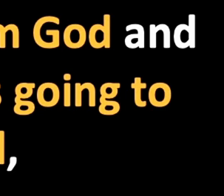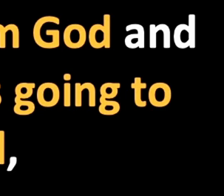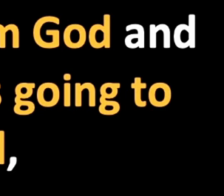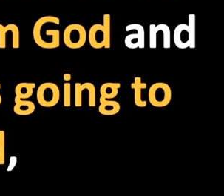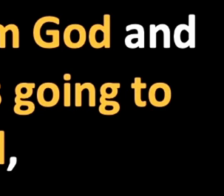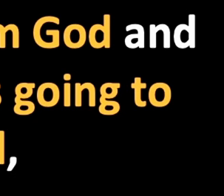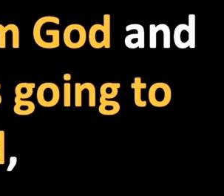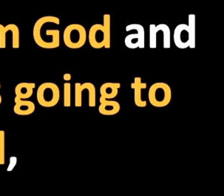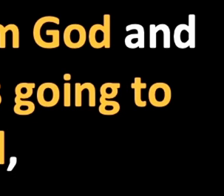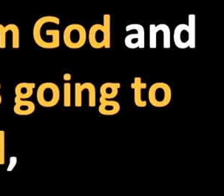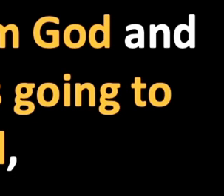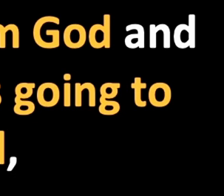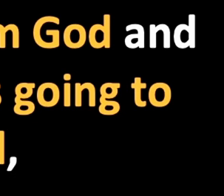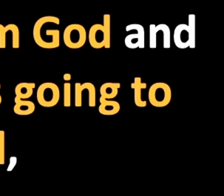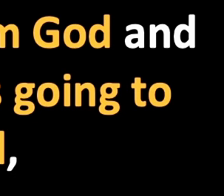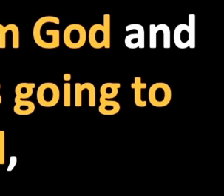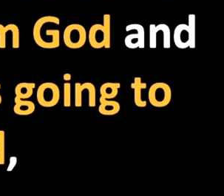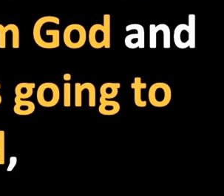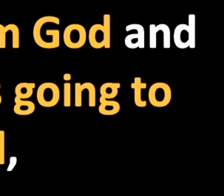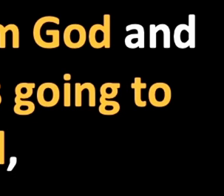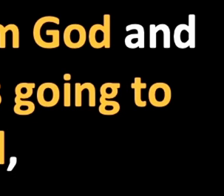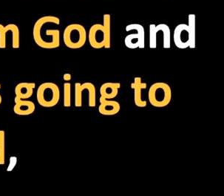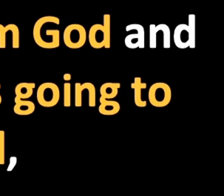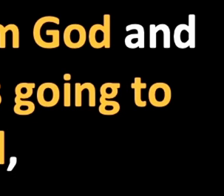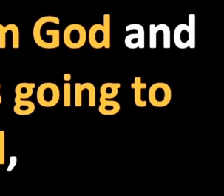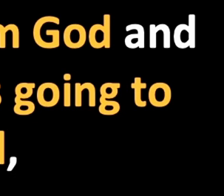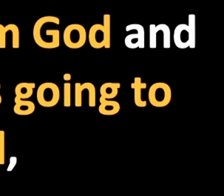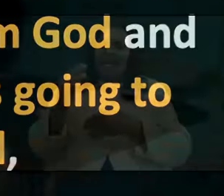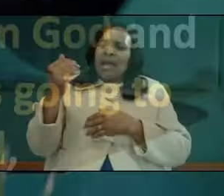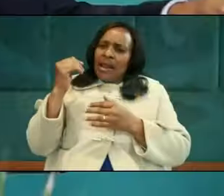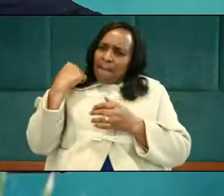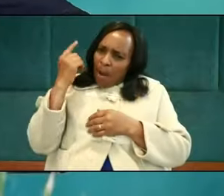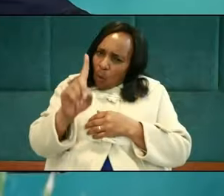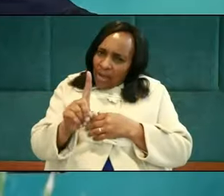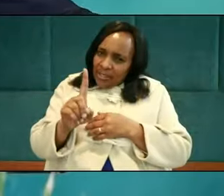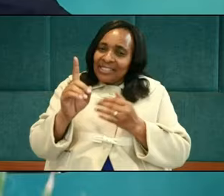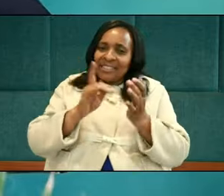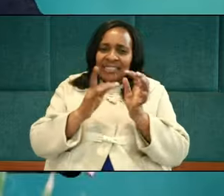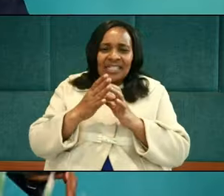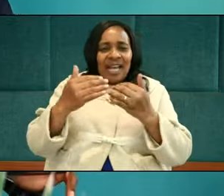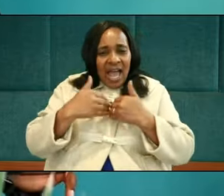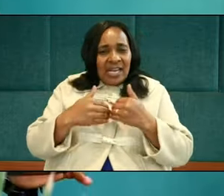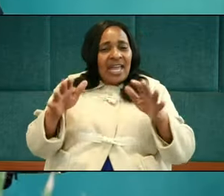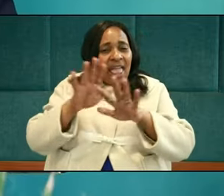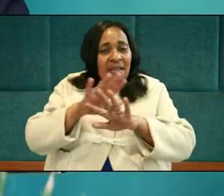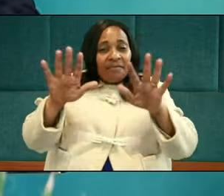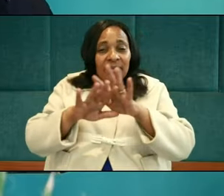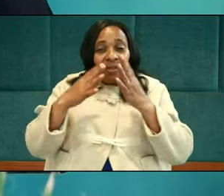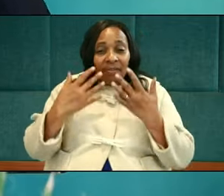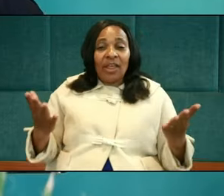had given all things into his hands. Number one, Jesus had all things. Number two,